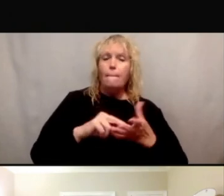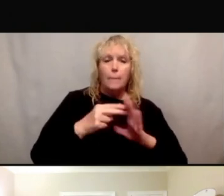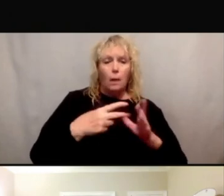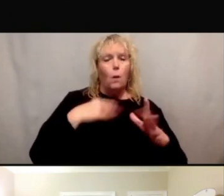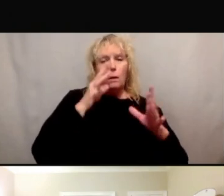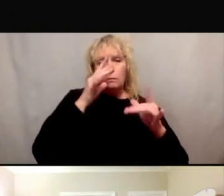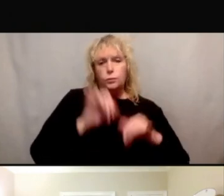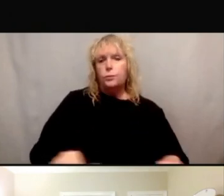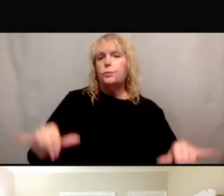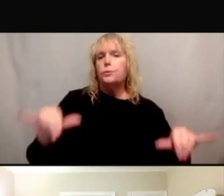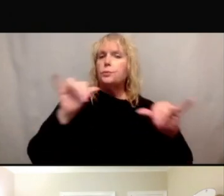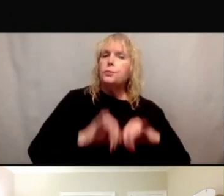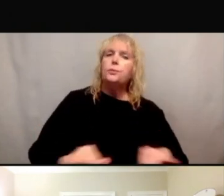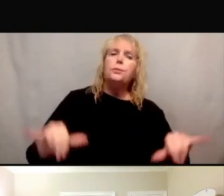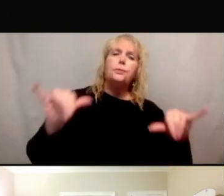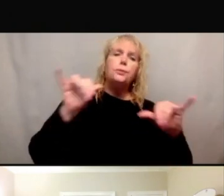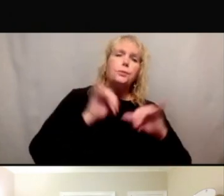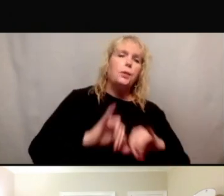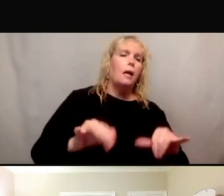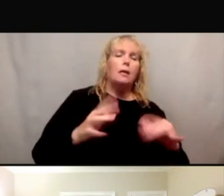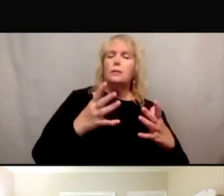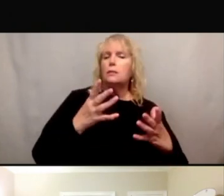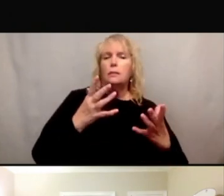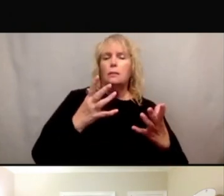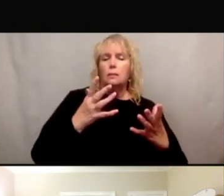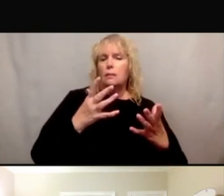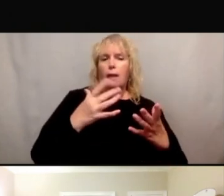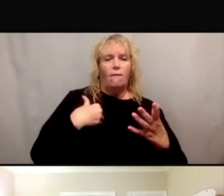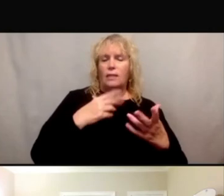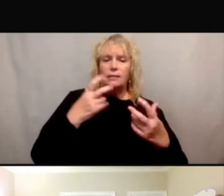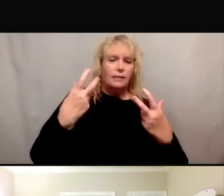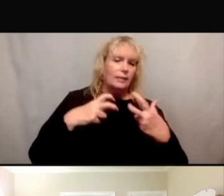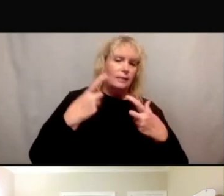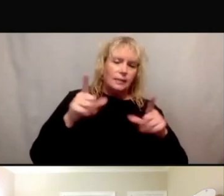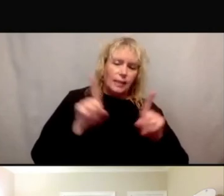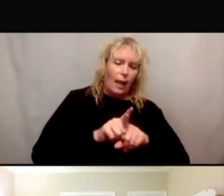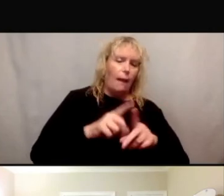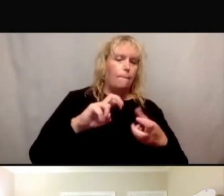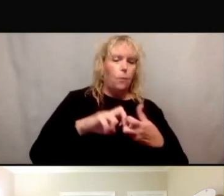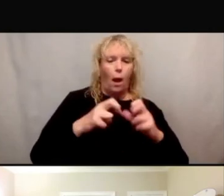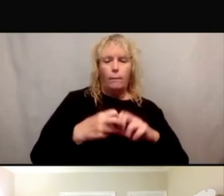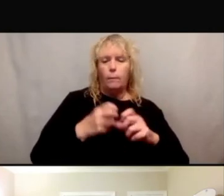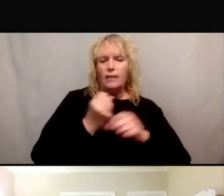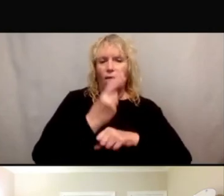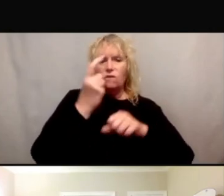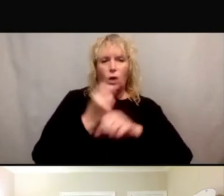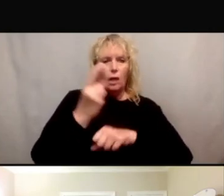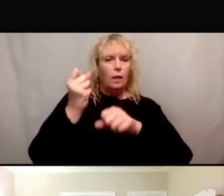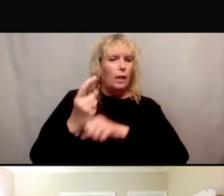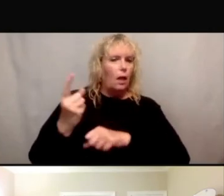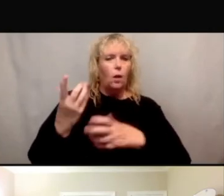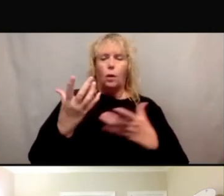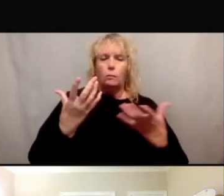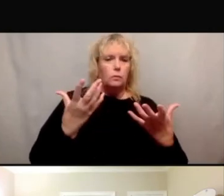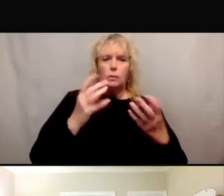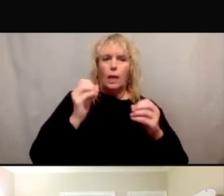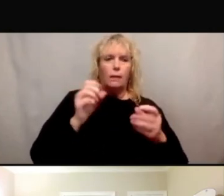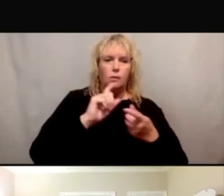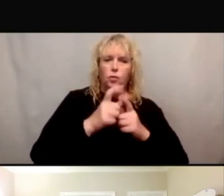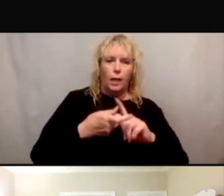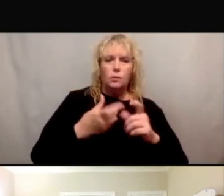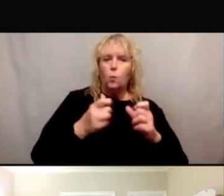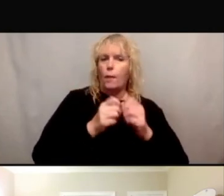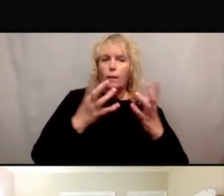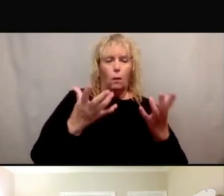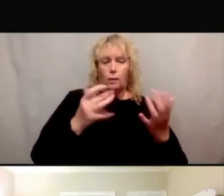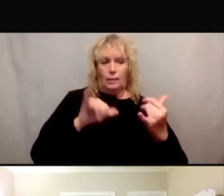after year without actually addressing the root cause of the problem. We have to invest in these communities. It's just as simple as that.